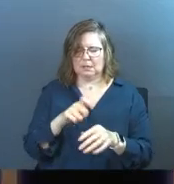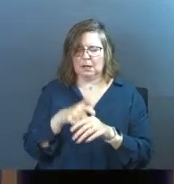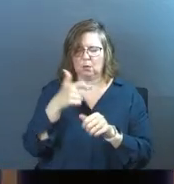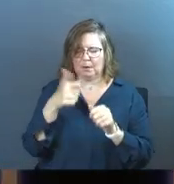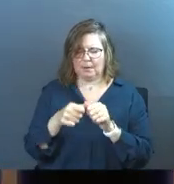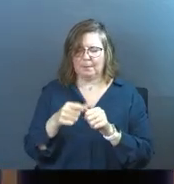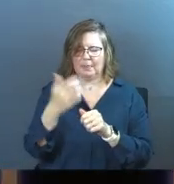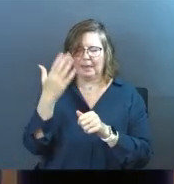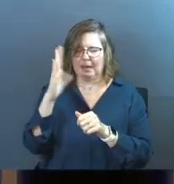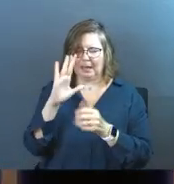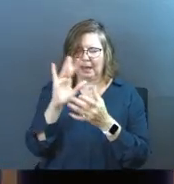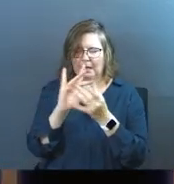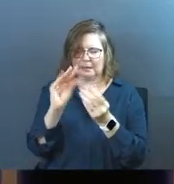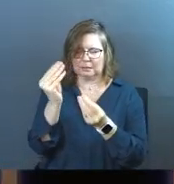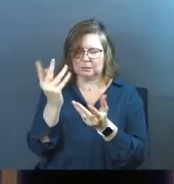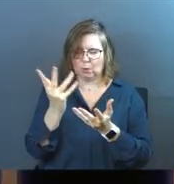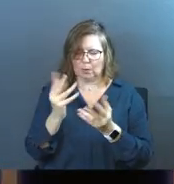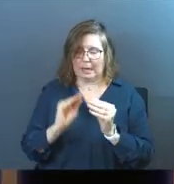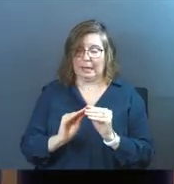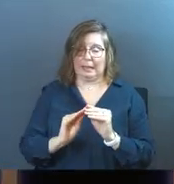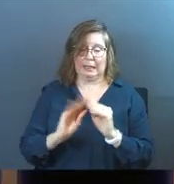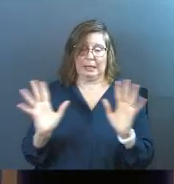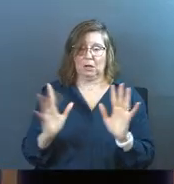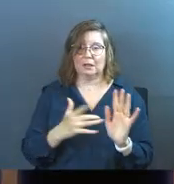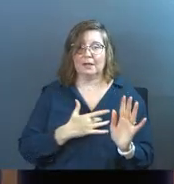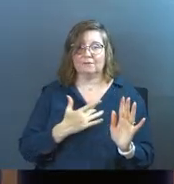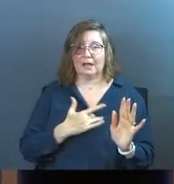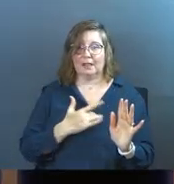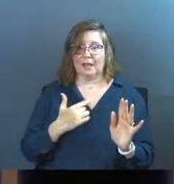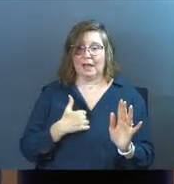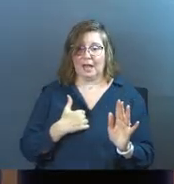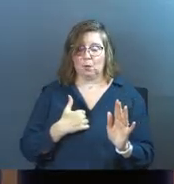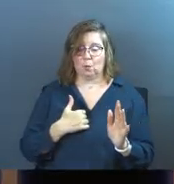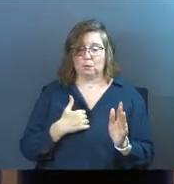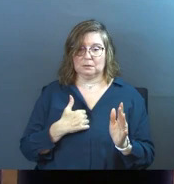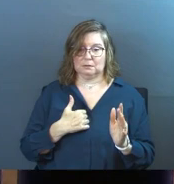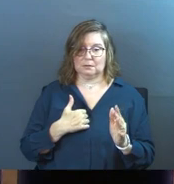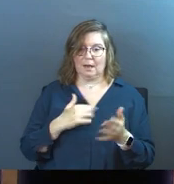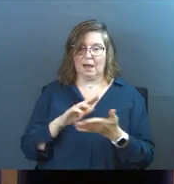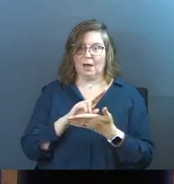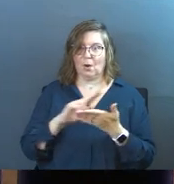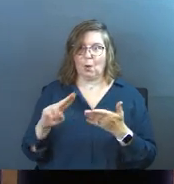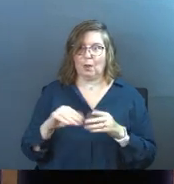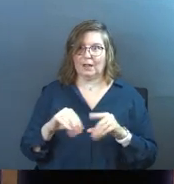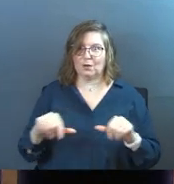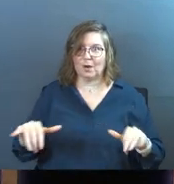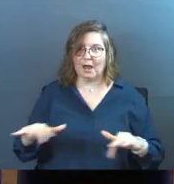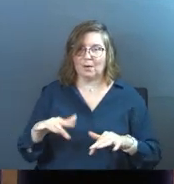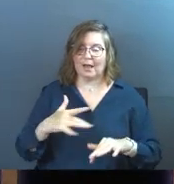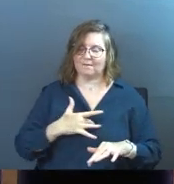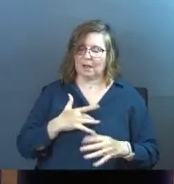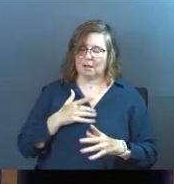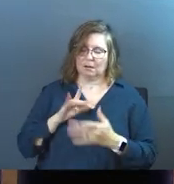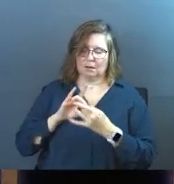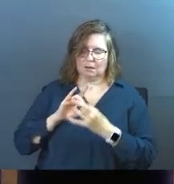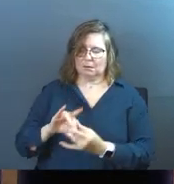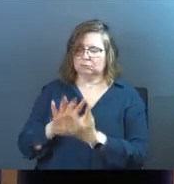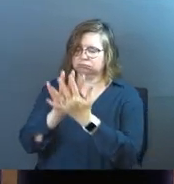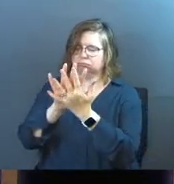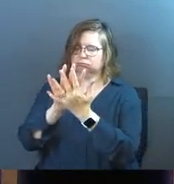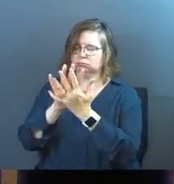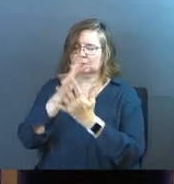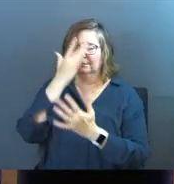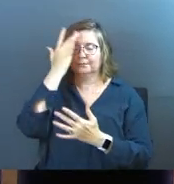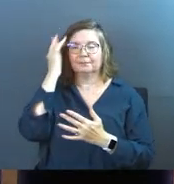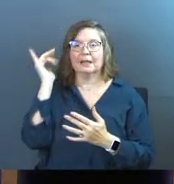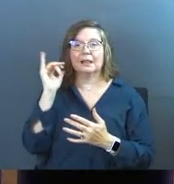God had spoken to me in such a vivid way that it felt like I was on holy ground. Say holy ground, holy ground. know, like Moses stood